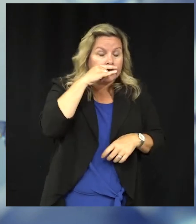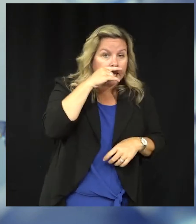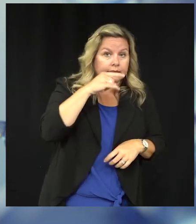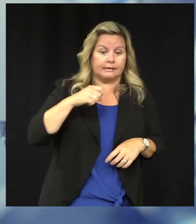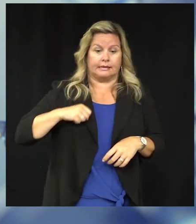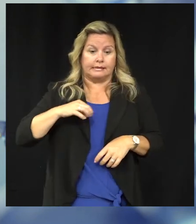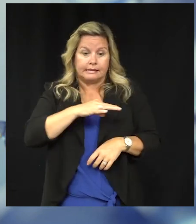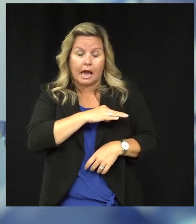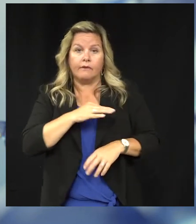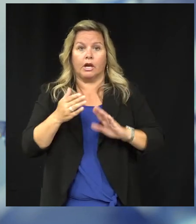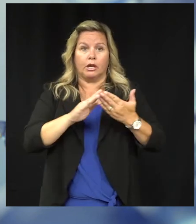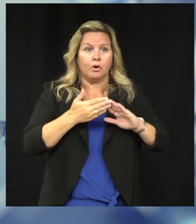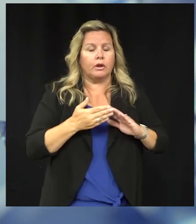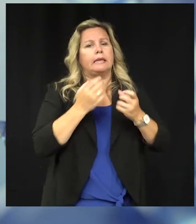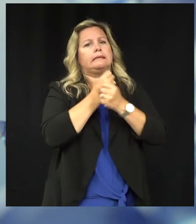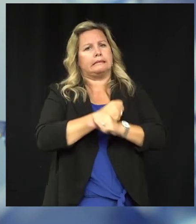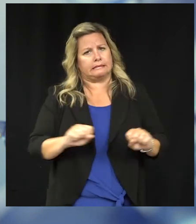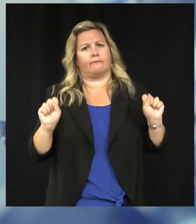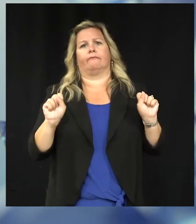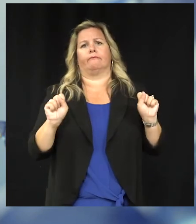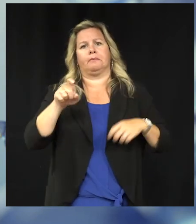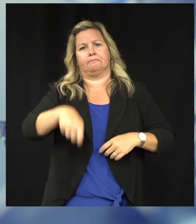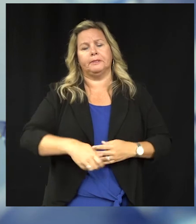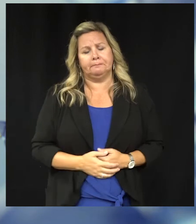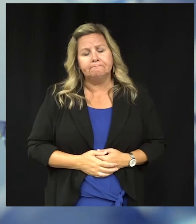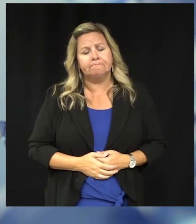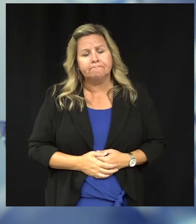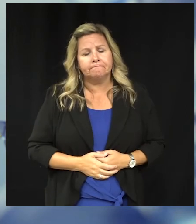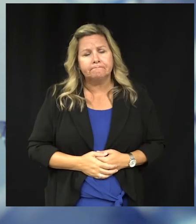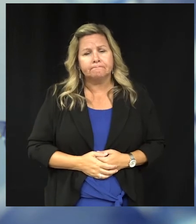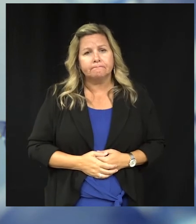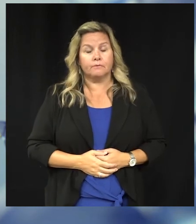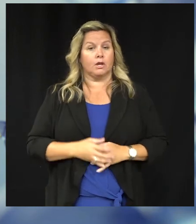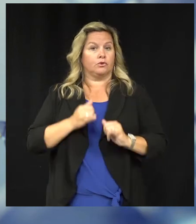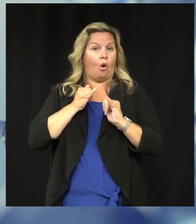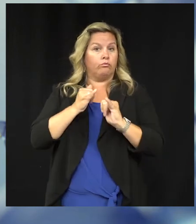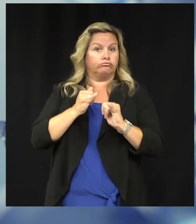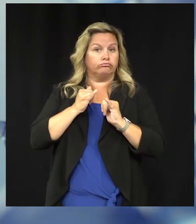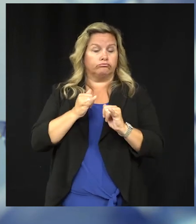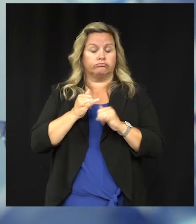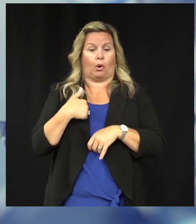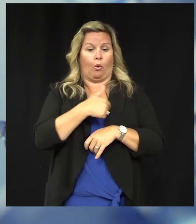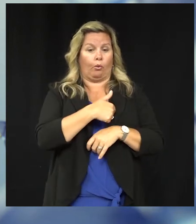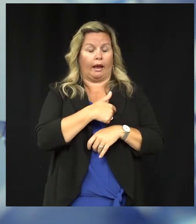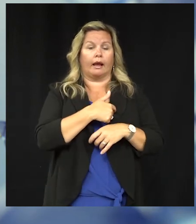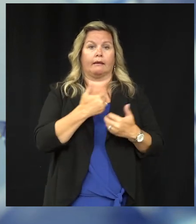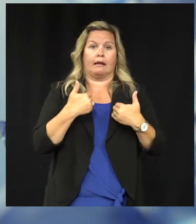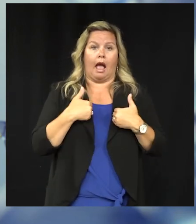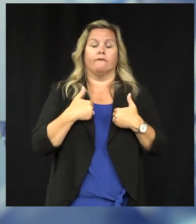kids and the staff and our community is safe as well. We also have shared the CDC and the